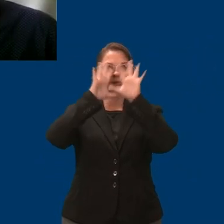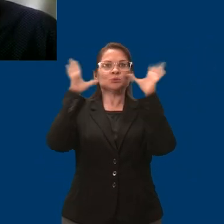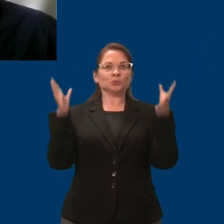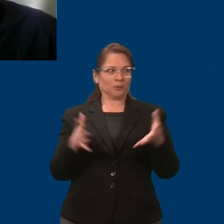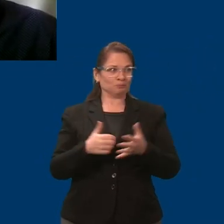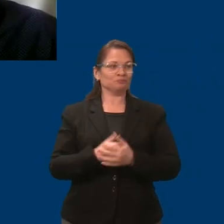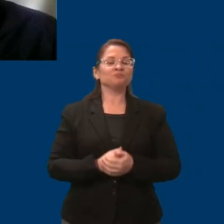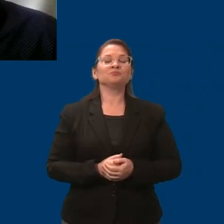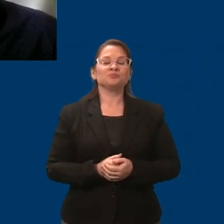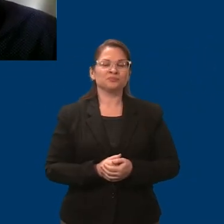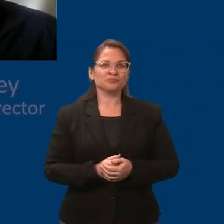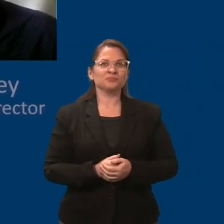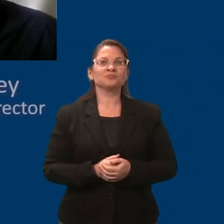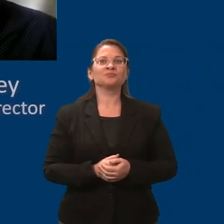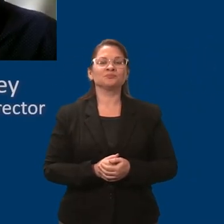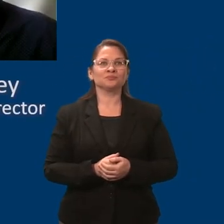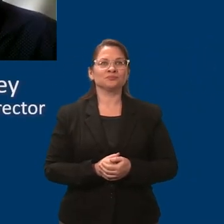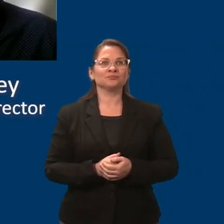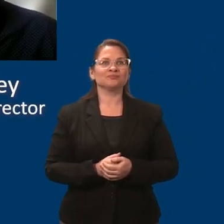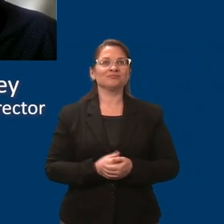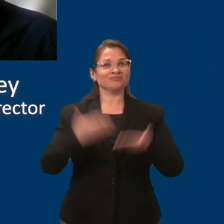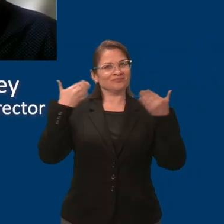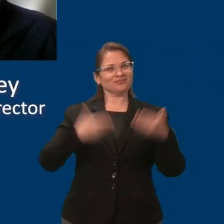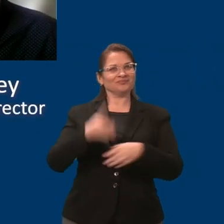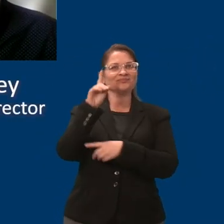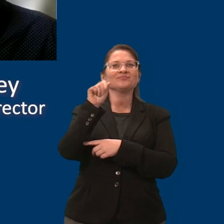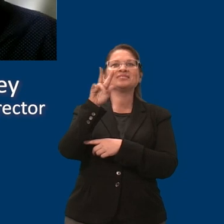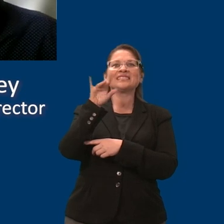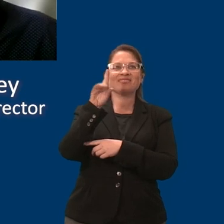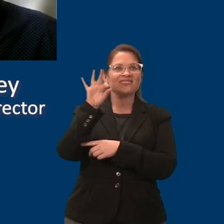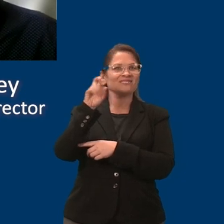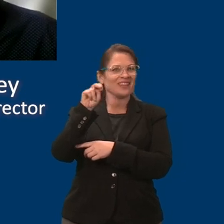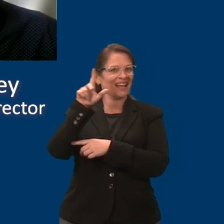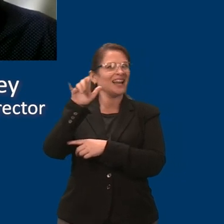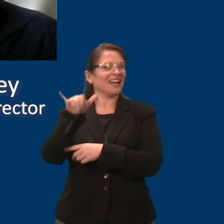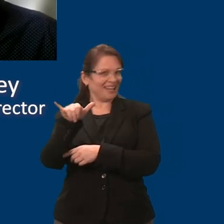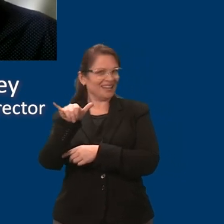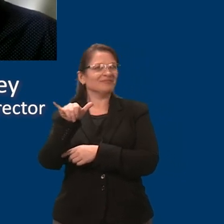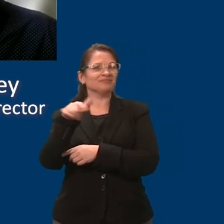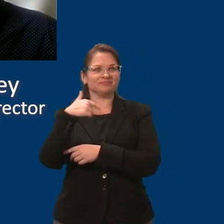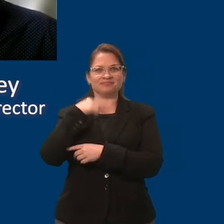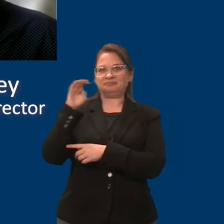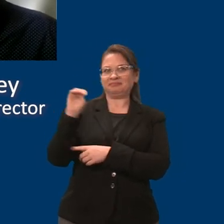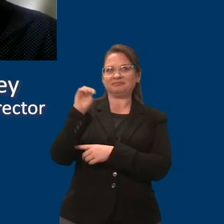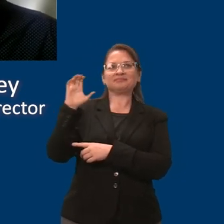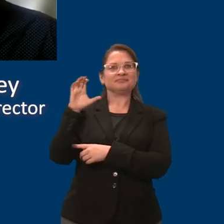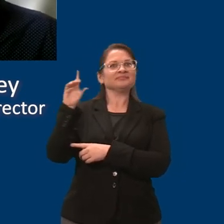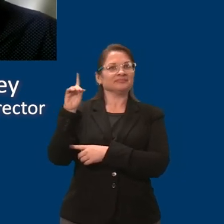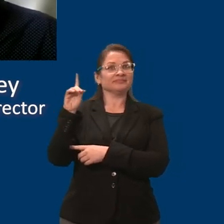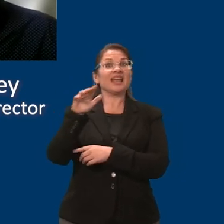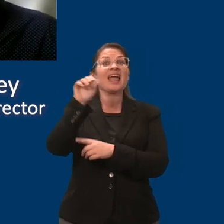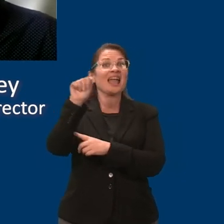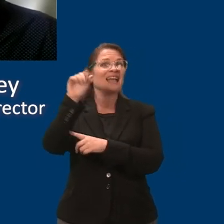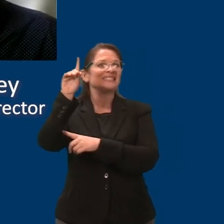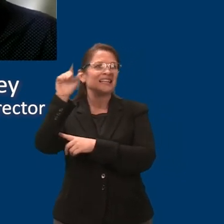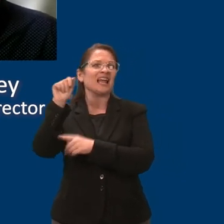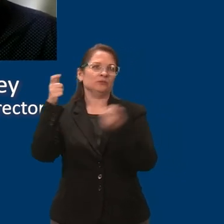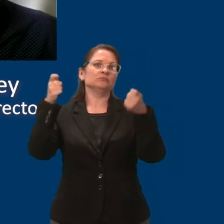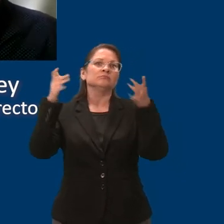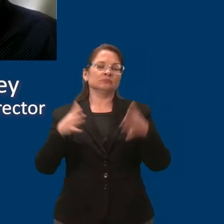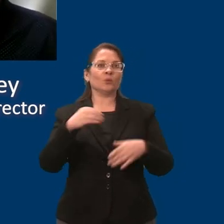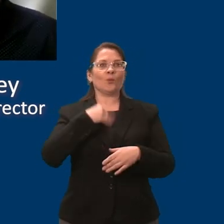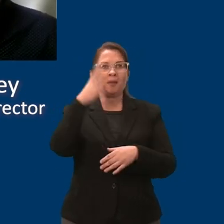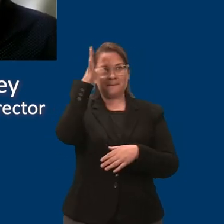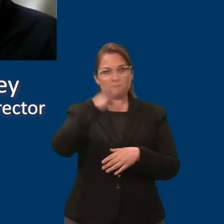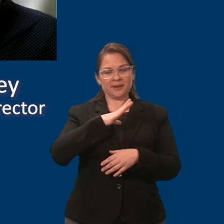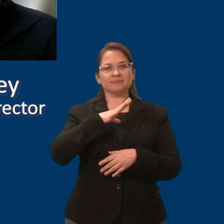Hi, I'm David Fenley, the Minnesota Council on Disabilities, ADA director. I'm a white male with a mustache, short brown hair, a blue collared shirt